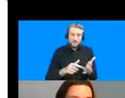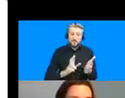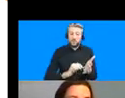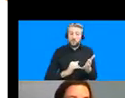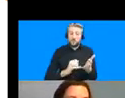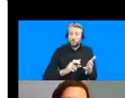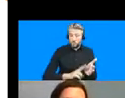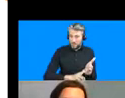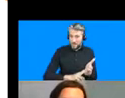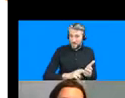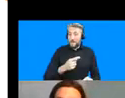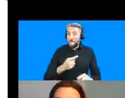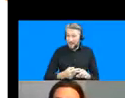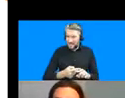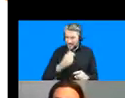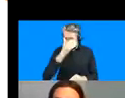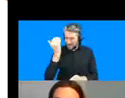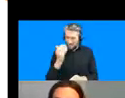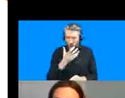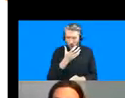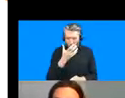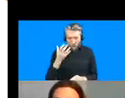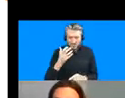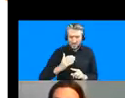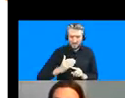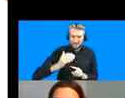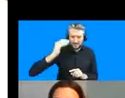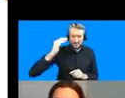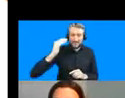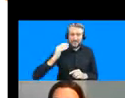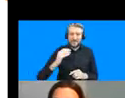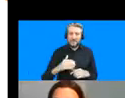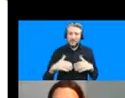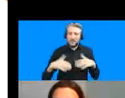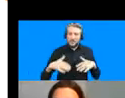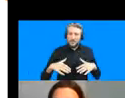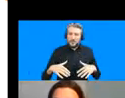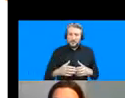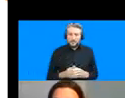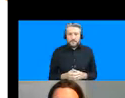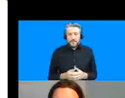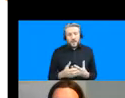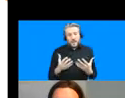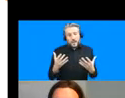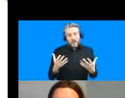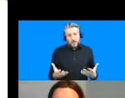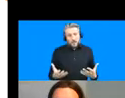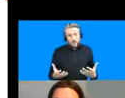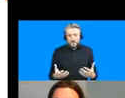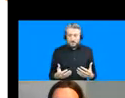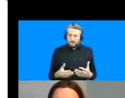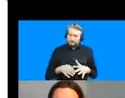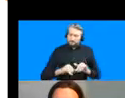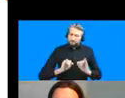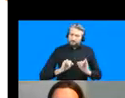the province in which karachi is embedded which is sin is also very much uh in the eye of the storm so to speak in terms of climate change